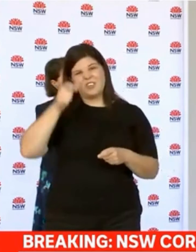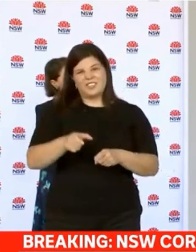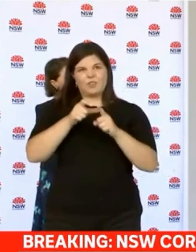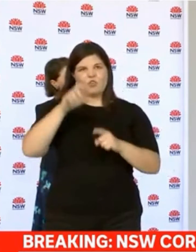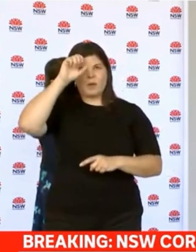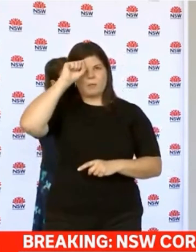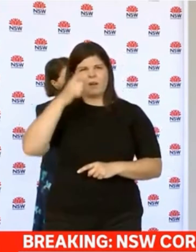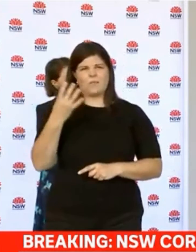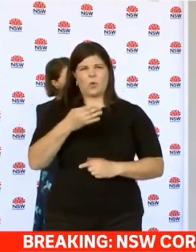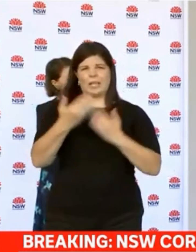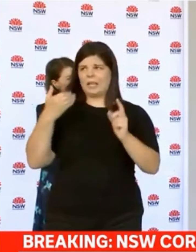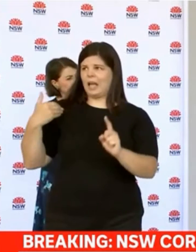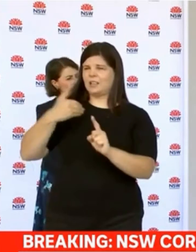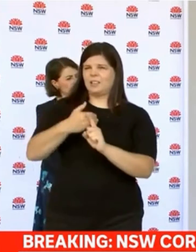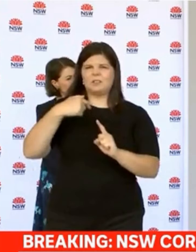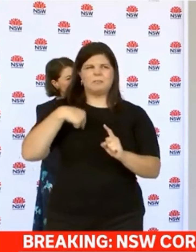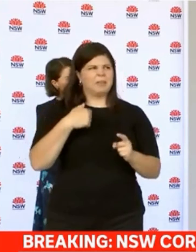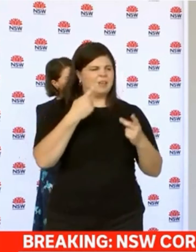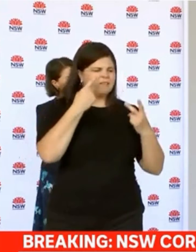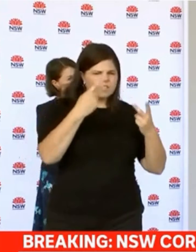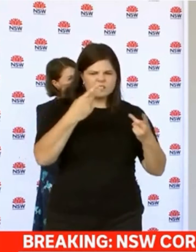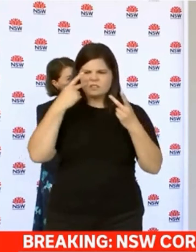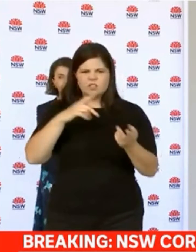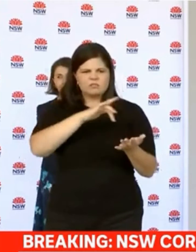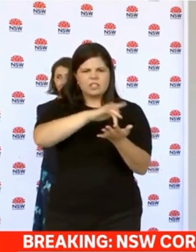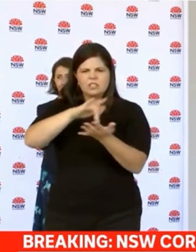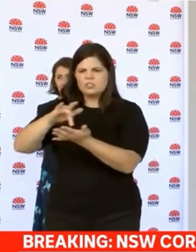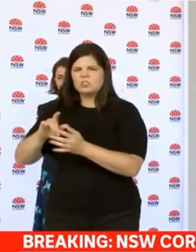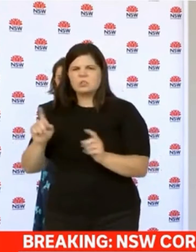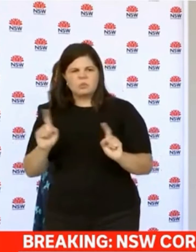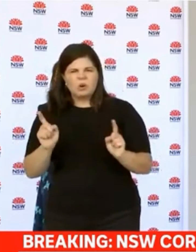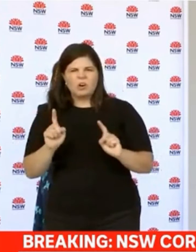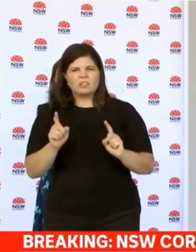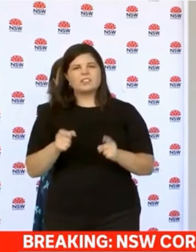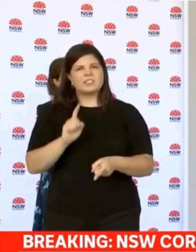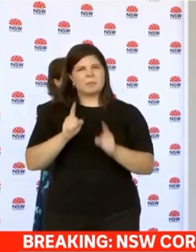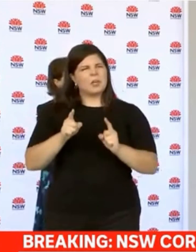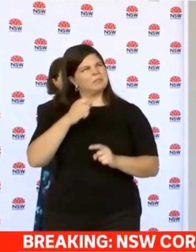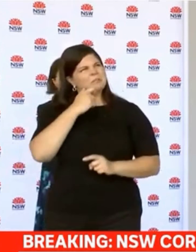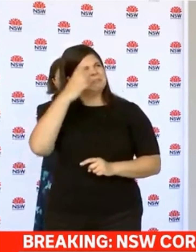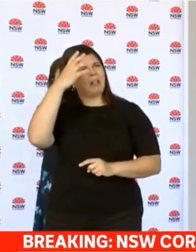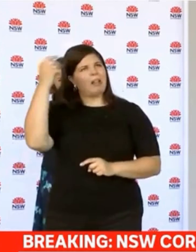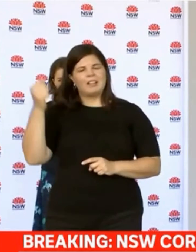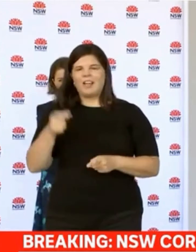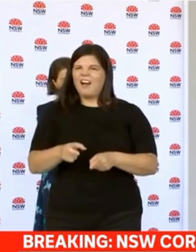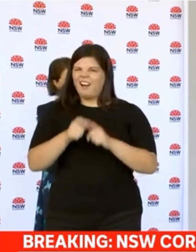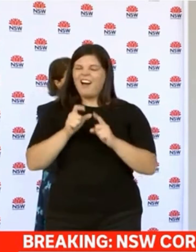people to do that to rethink through their minds what they did up to 14 days ago and what they did in the last few days.